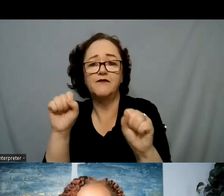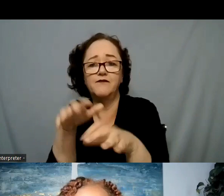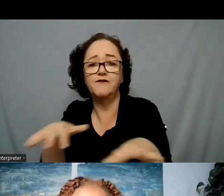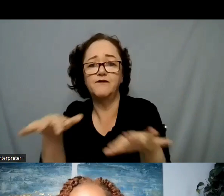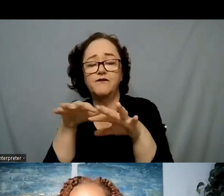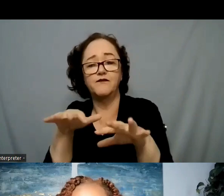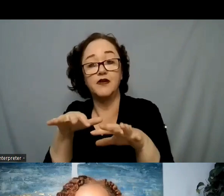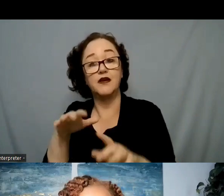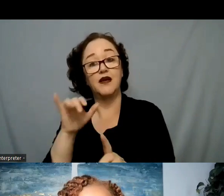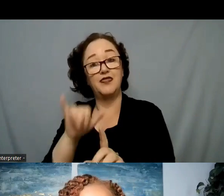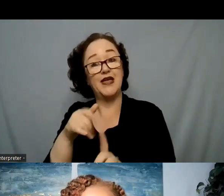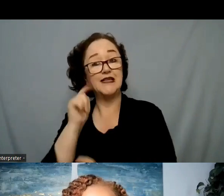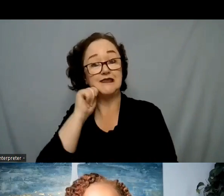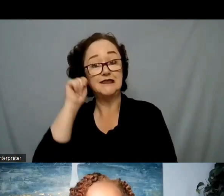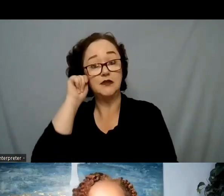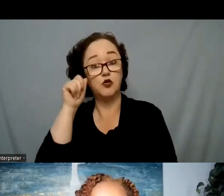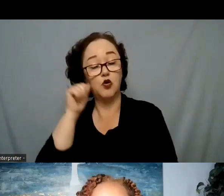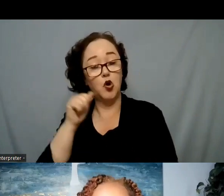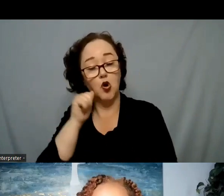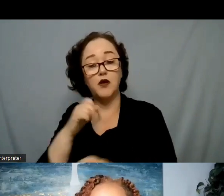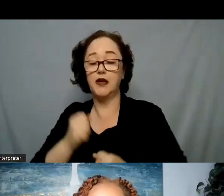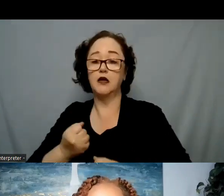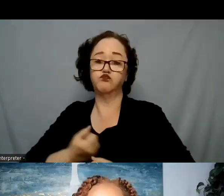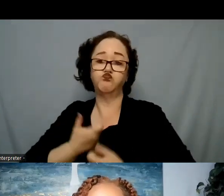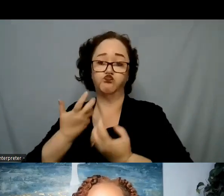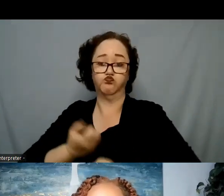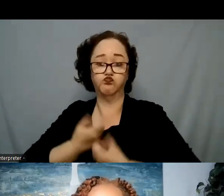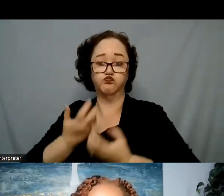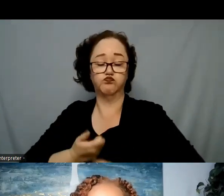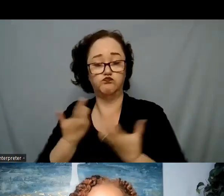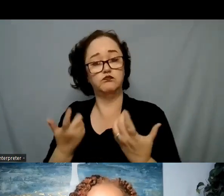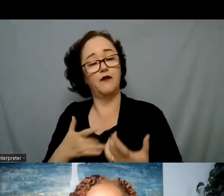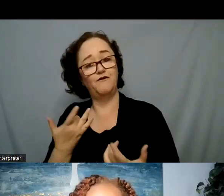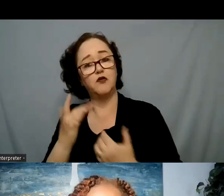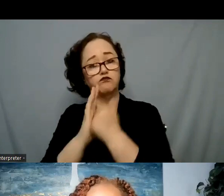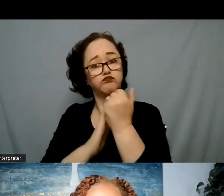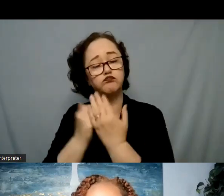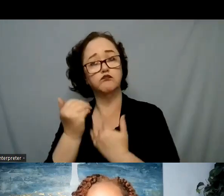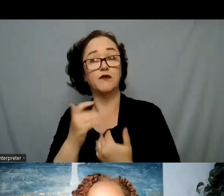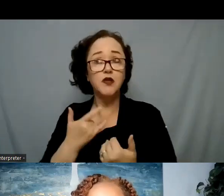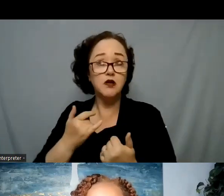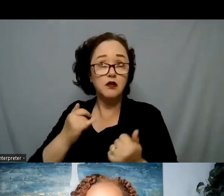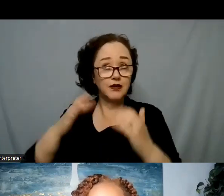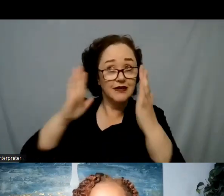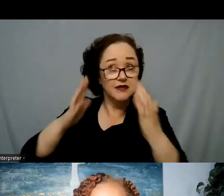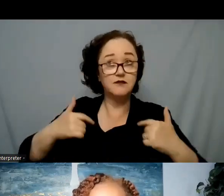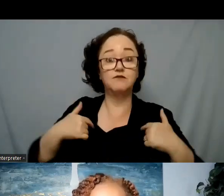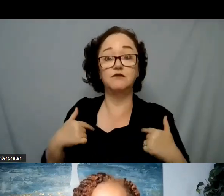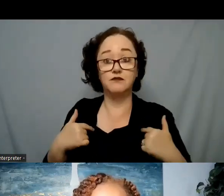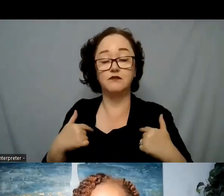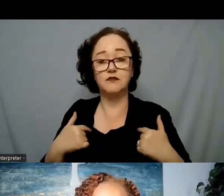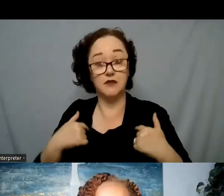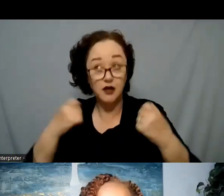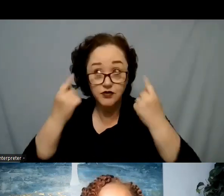heard and understood and in getting to know someone and meeting for that very